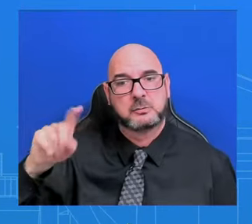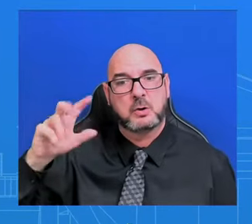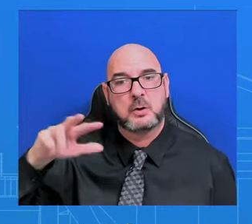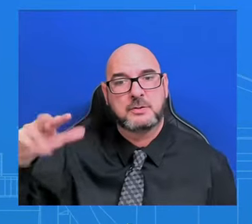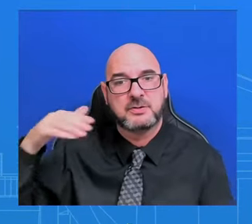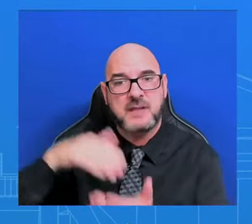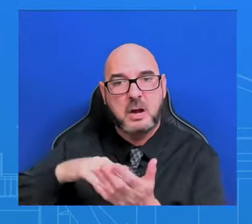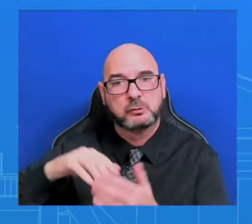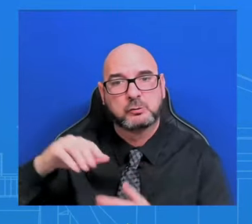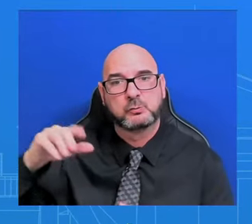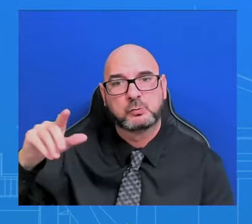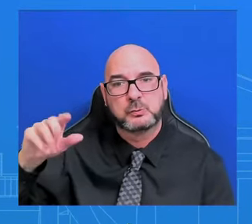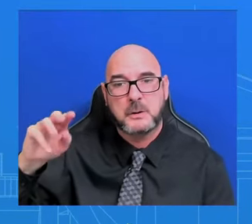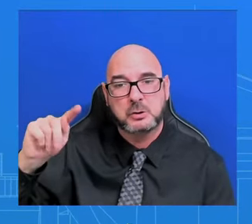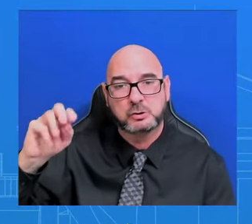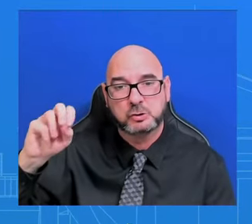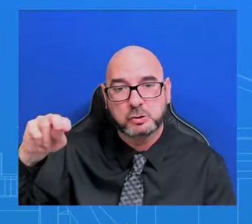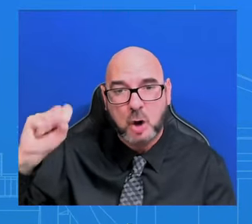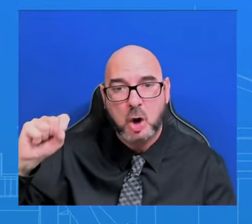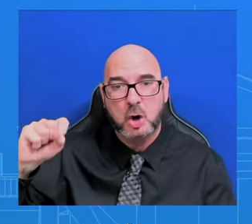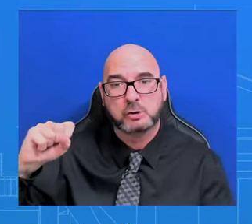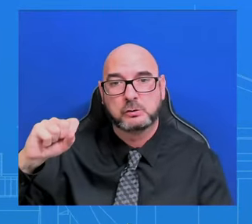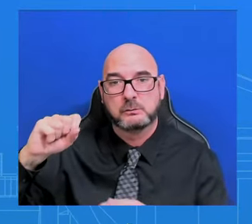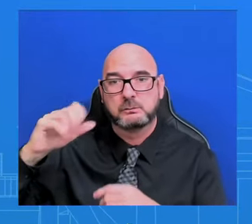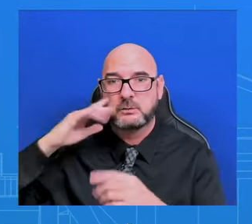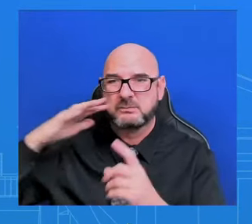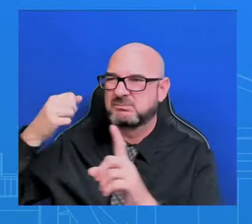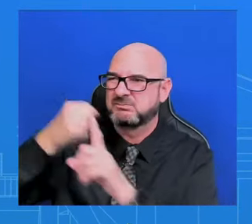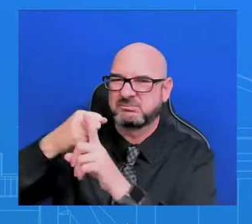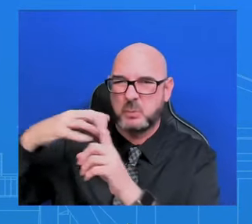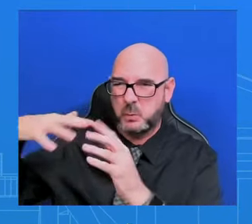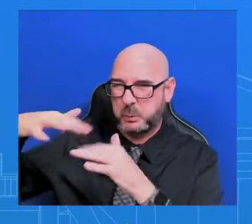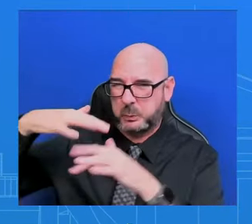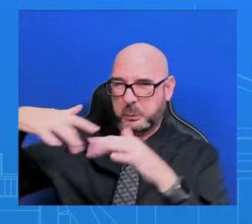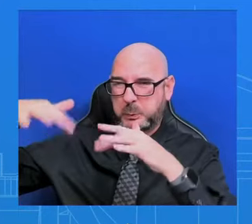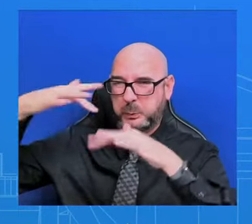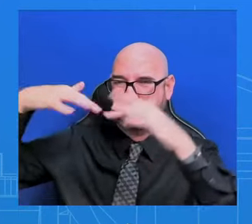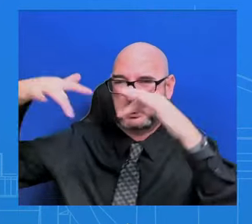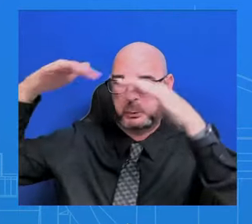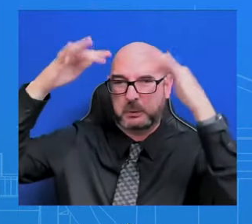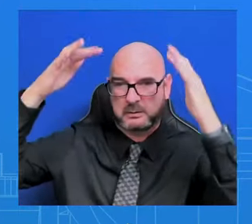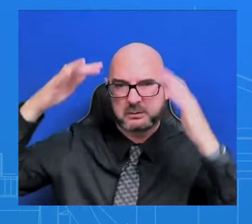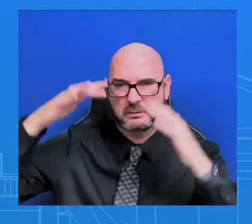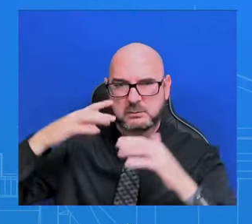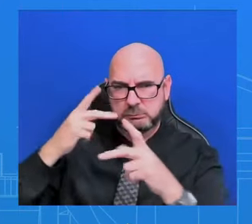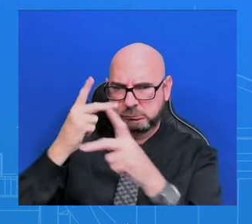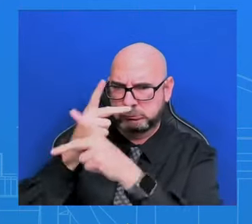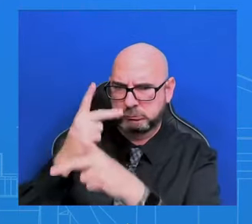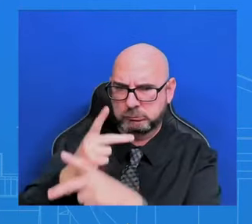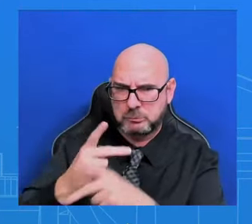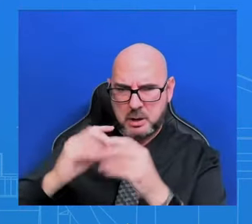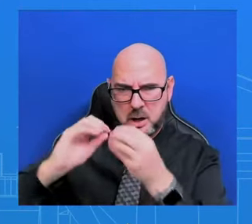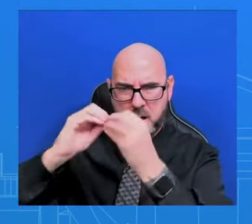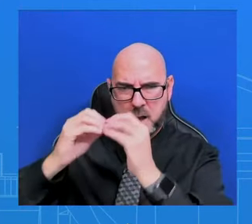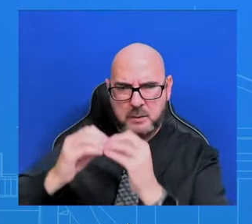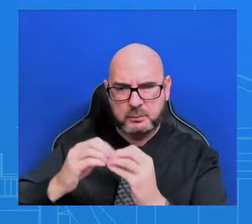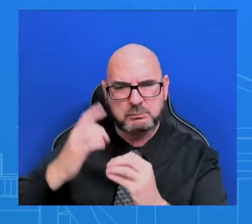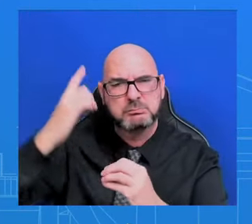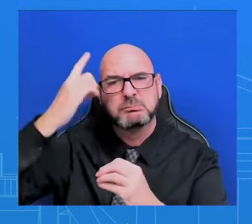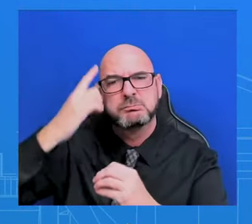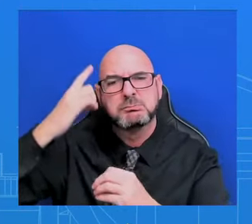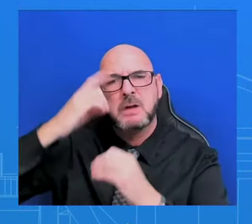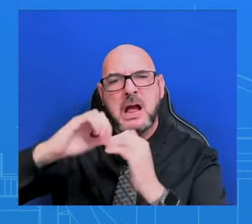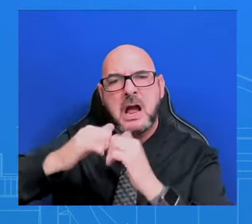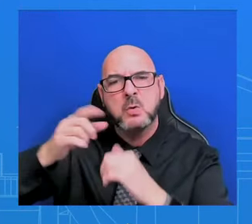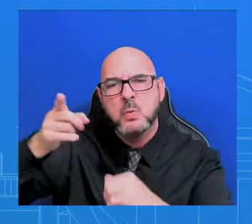right? So is that part of the calculation that you make and how do you balance your desire to protect the environment with your desire to protect